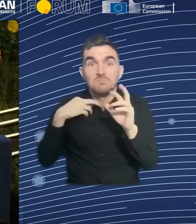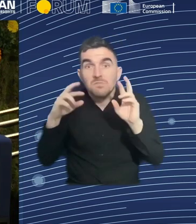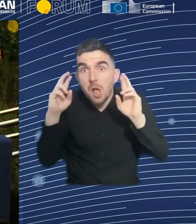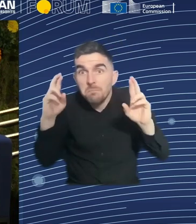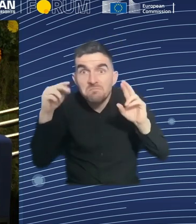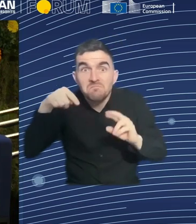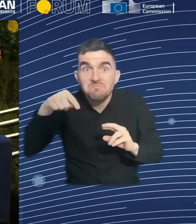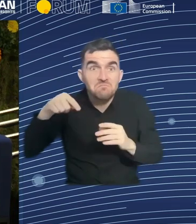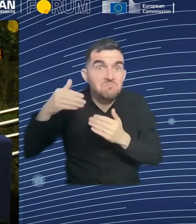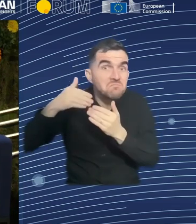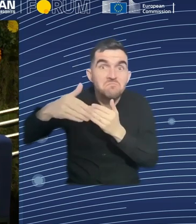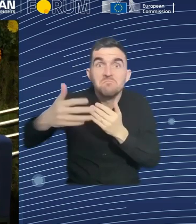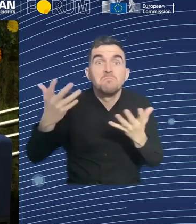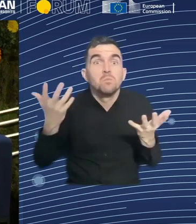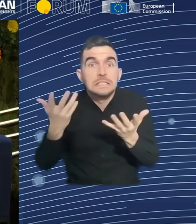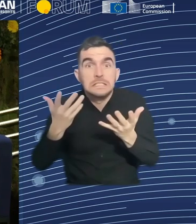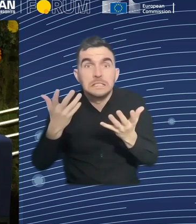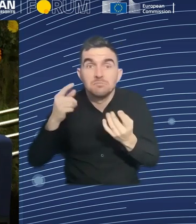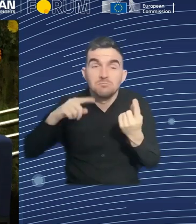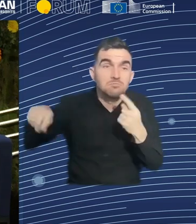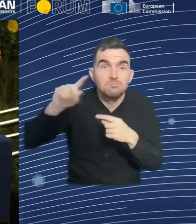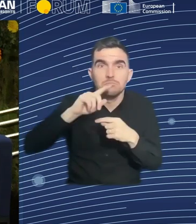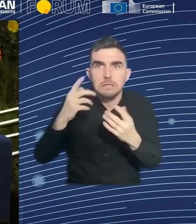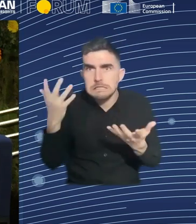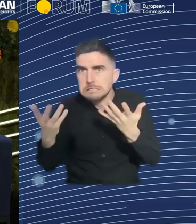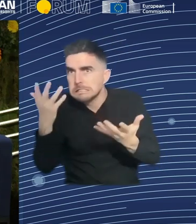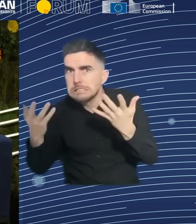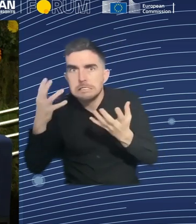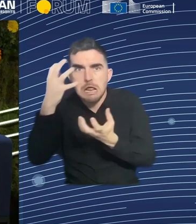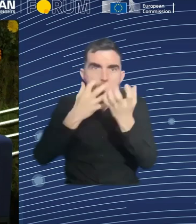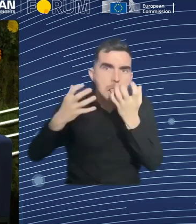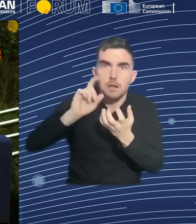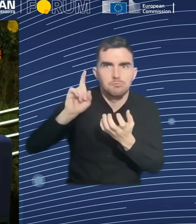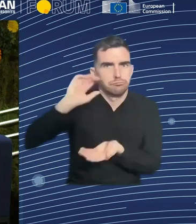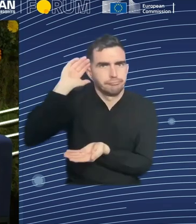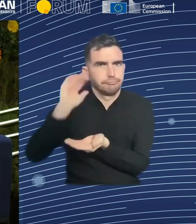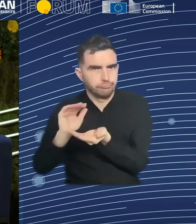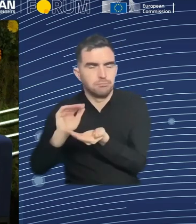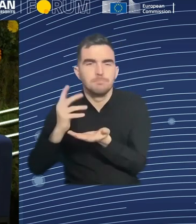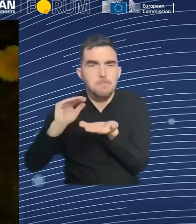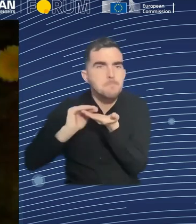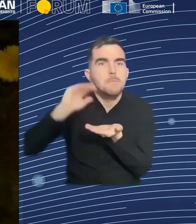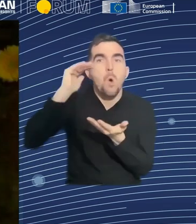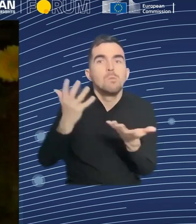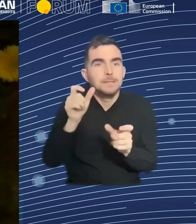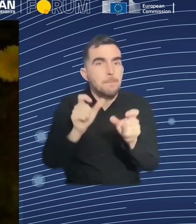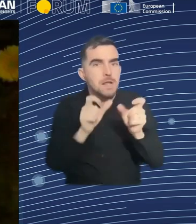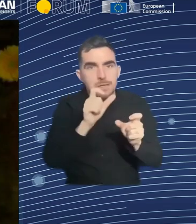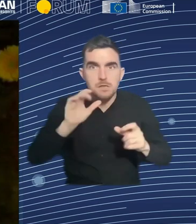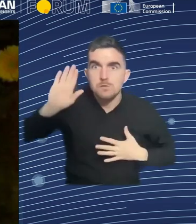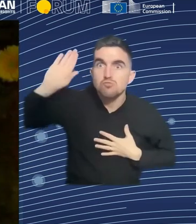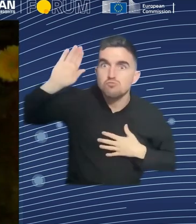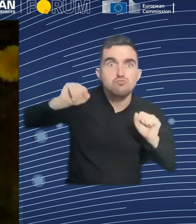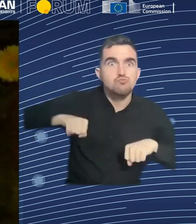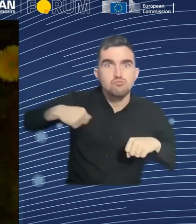will increase the number of people who are involved in, yes, upskilling.